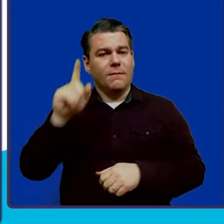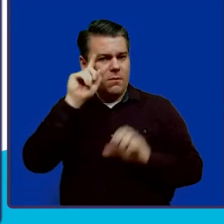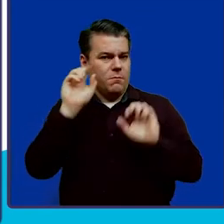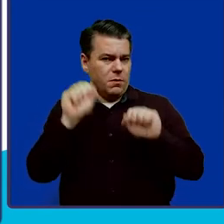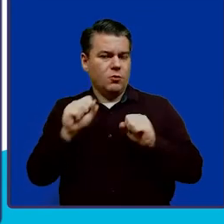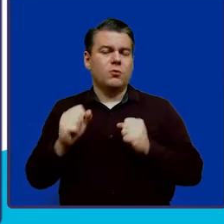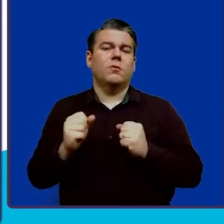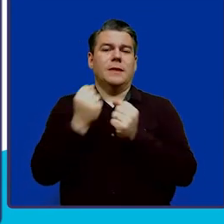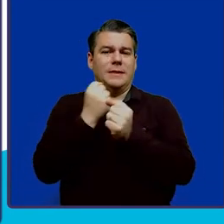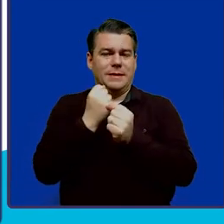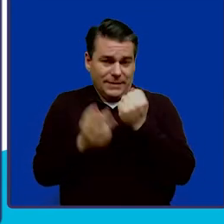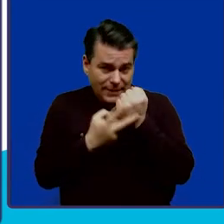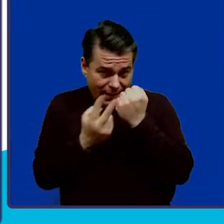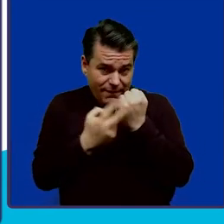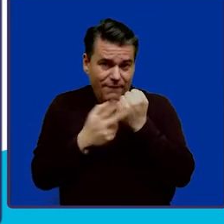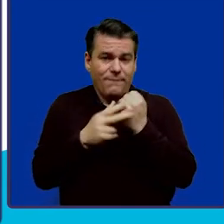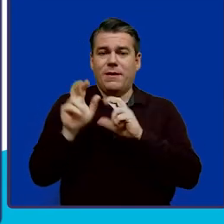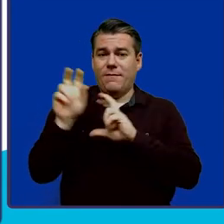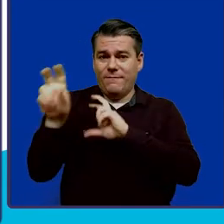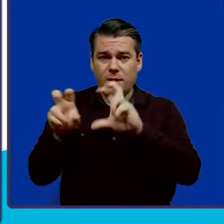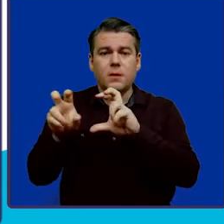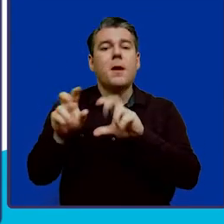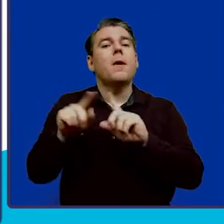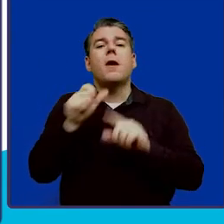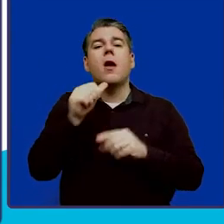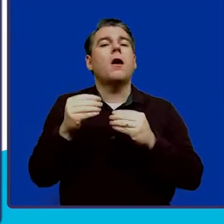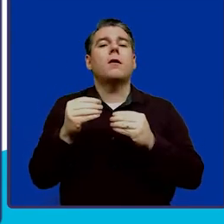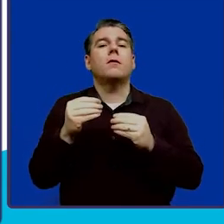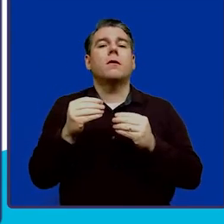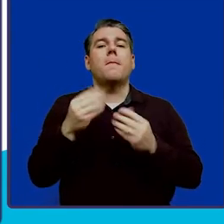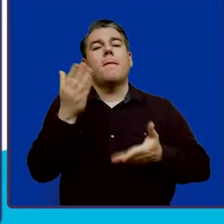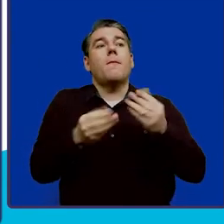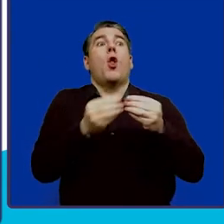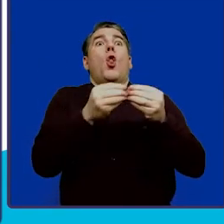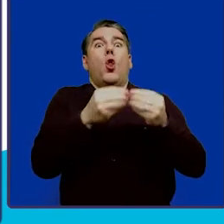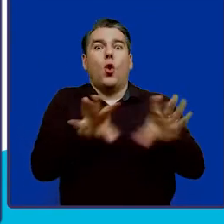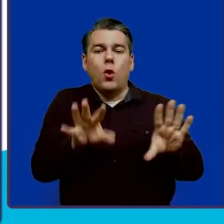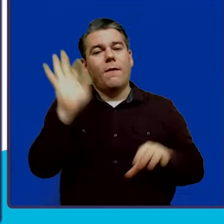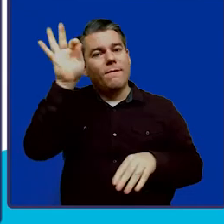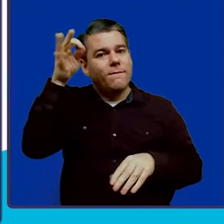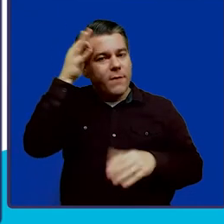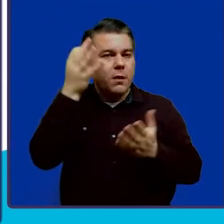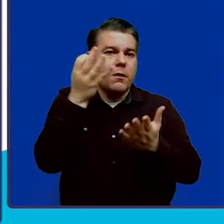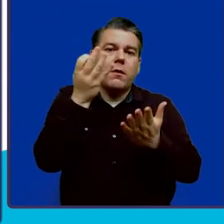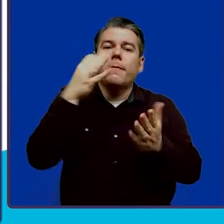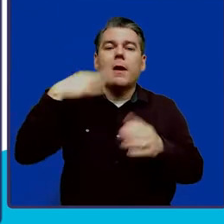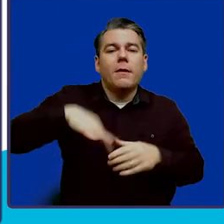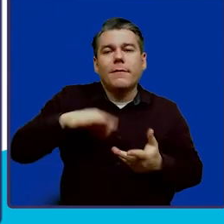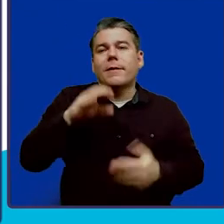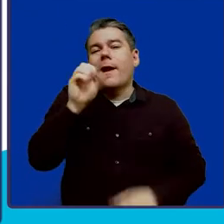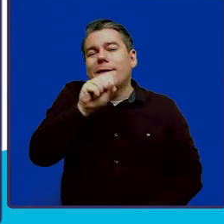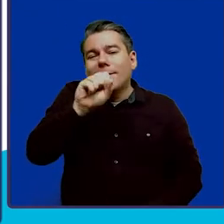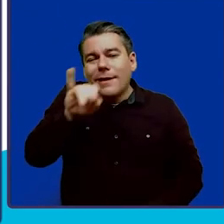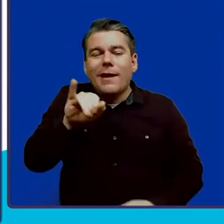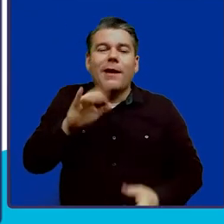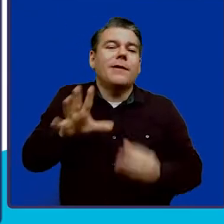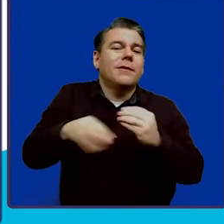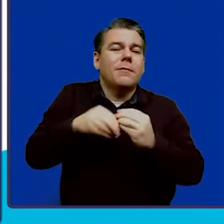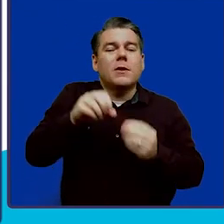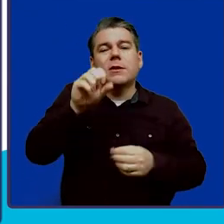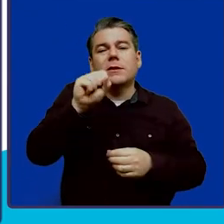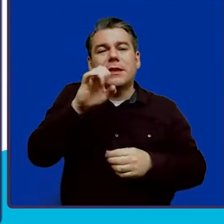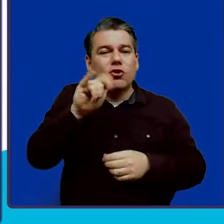save and invest without jeopardizing their eligibility for federal benefit programs such as SSI, Supplemental Security